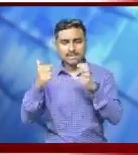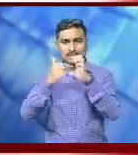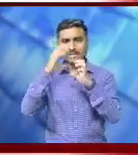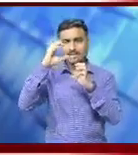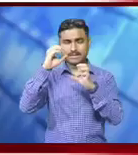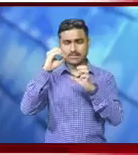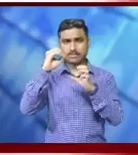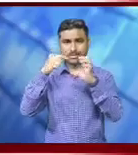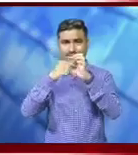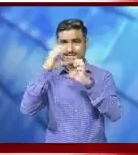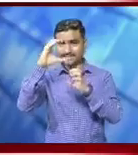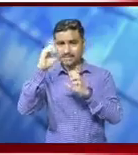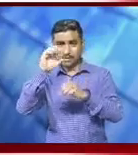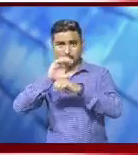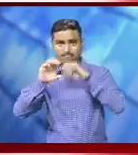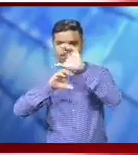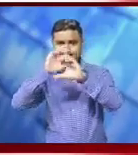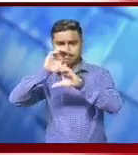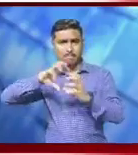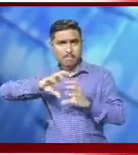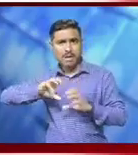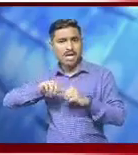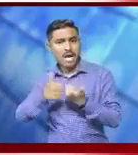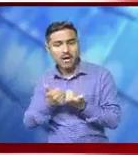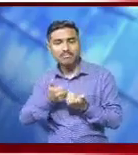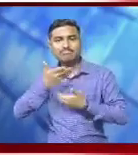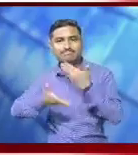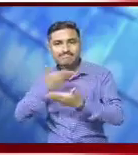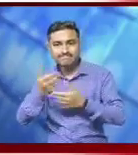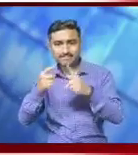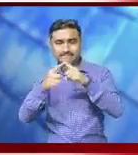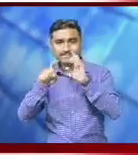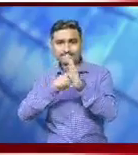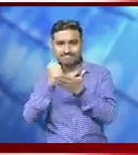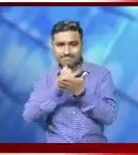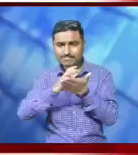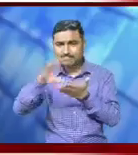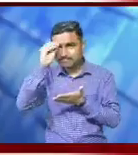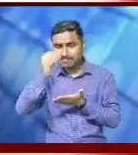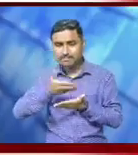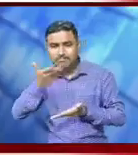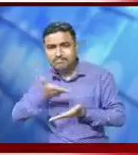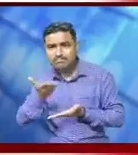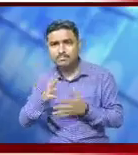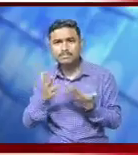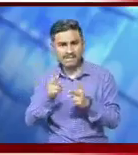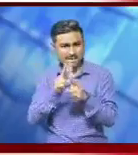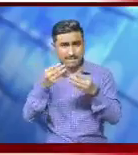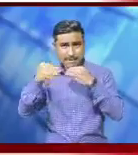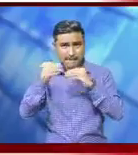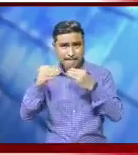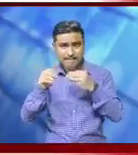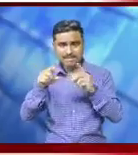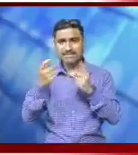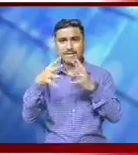students on how to make eco-pricks. Among all the types of plastic, the multi-layered plastics,